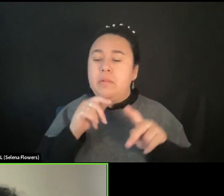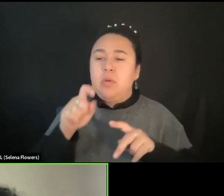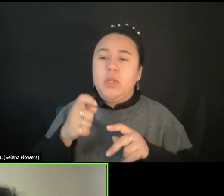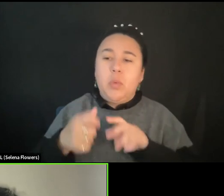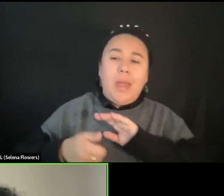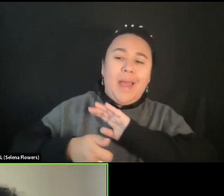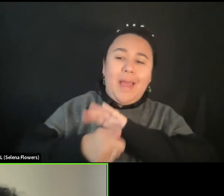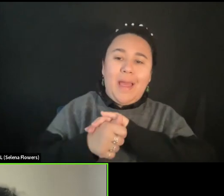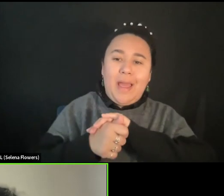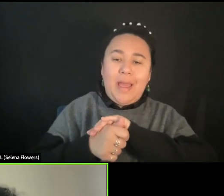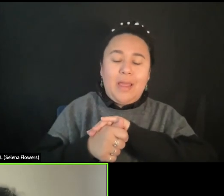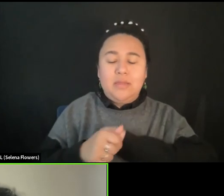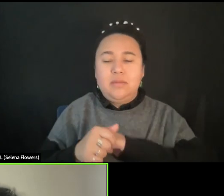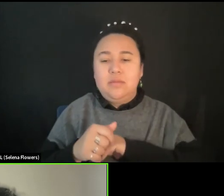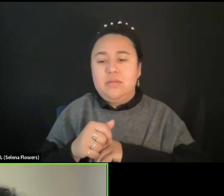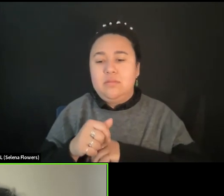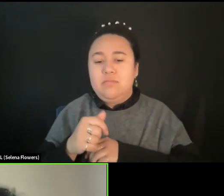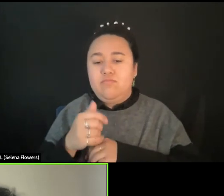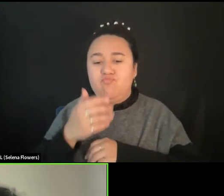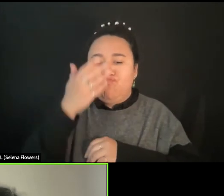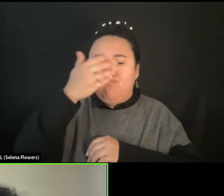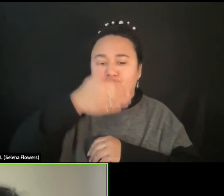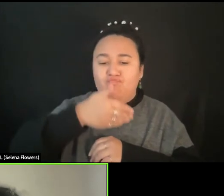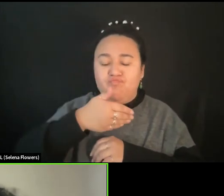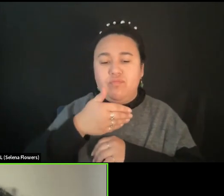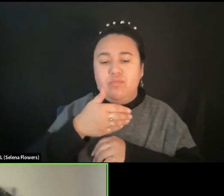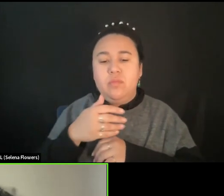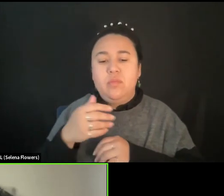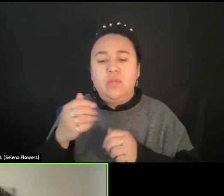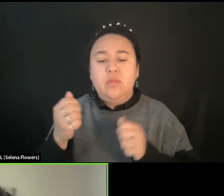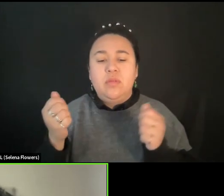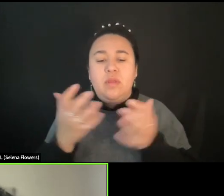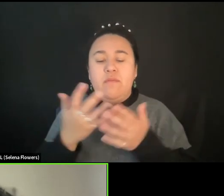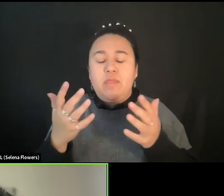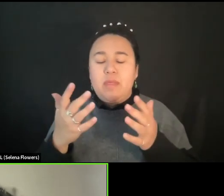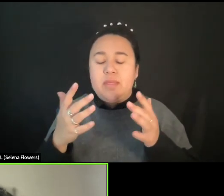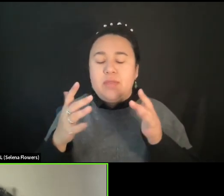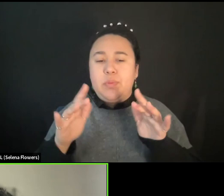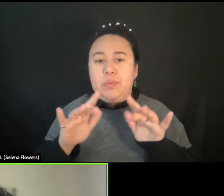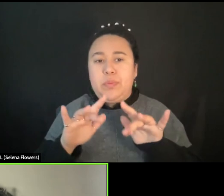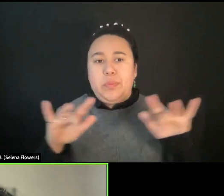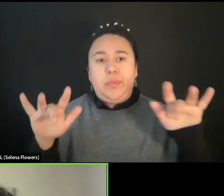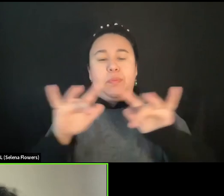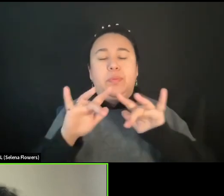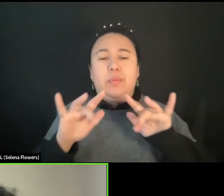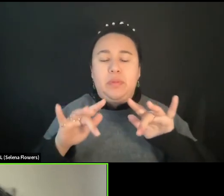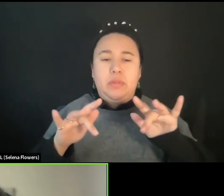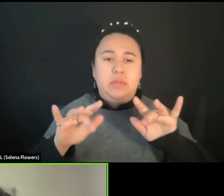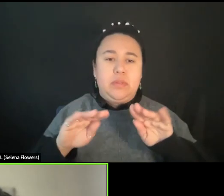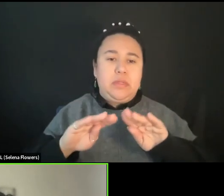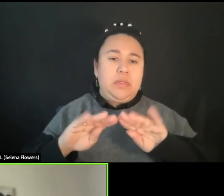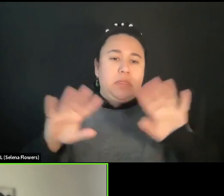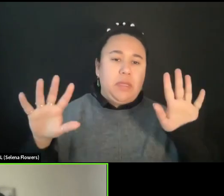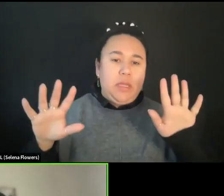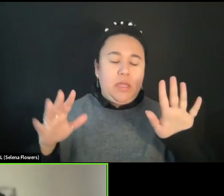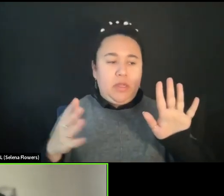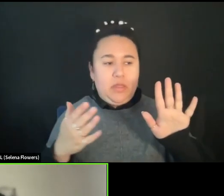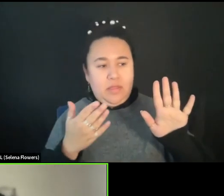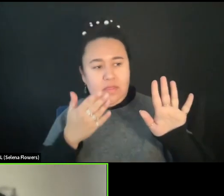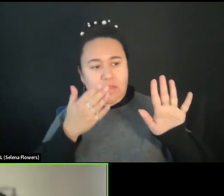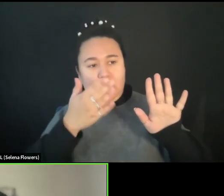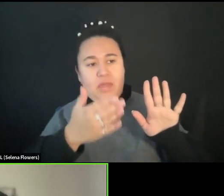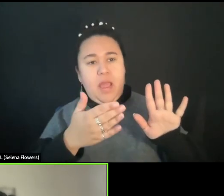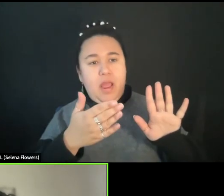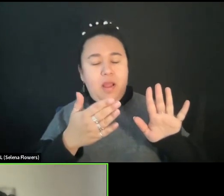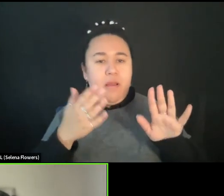don't need things to, everything is very naked. Everything is very much staged in the public